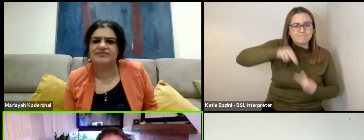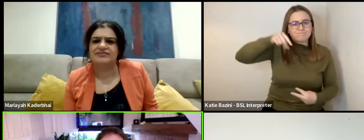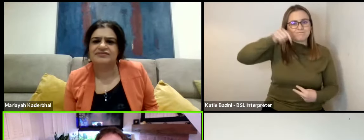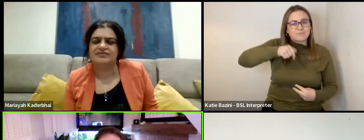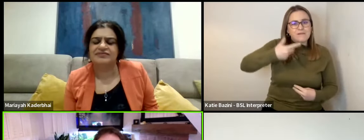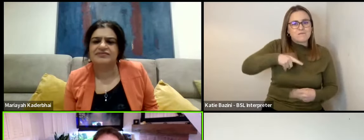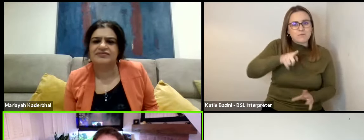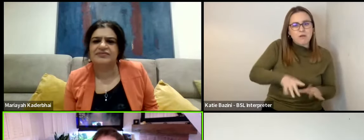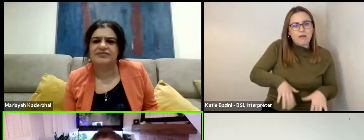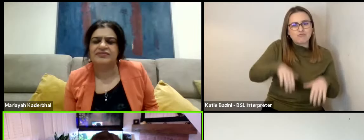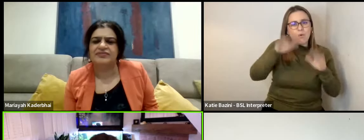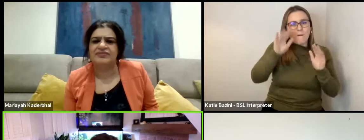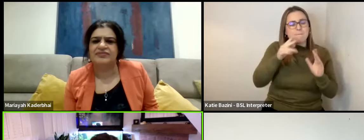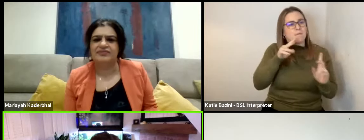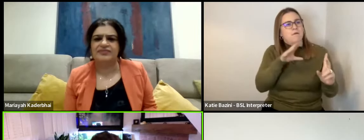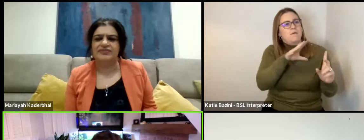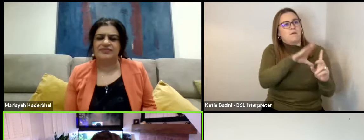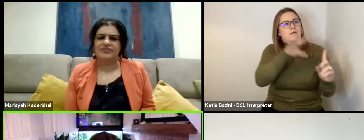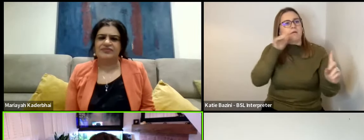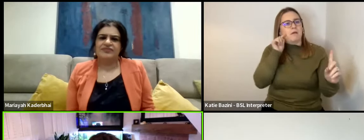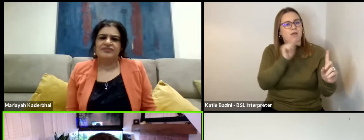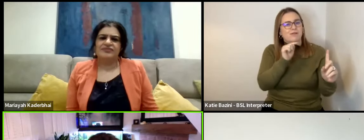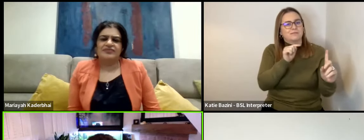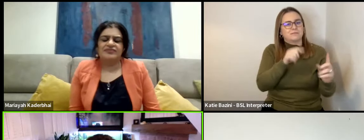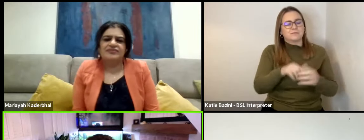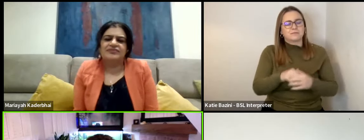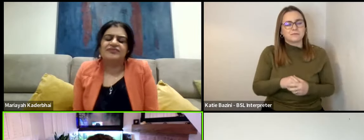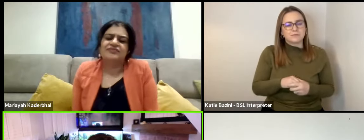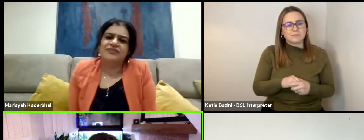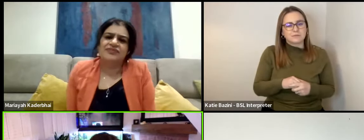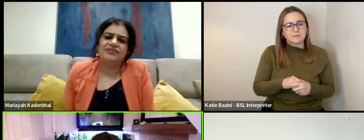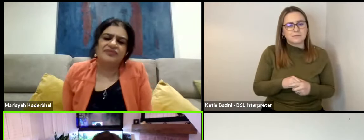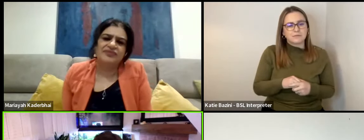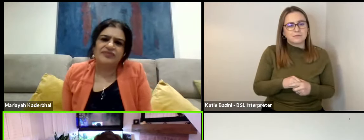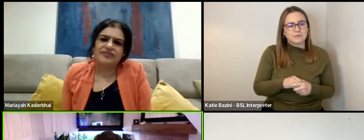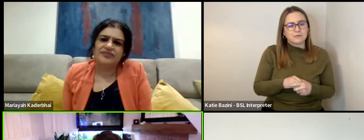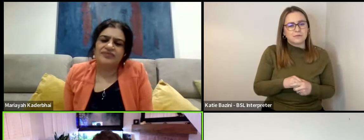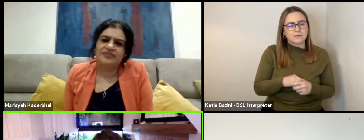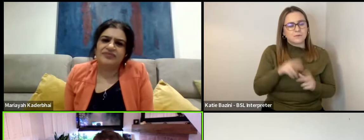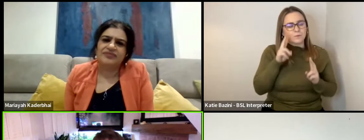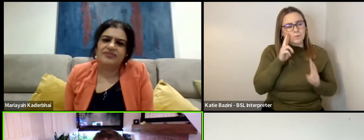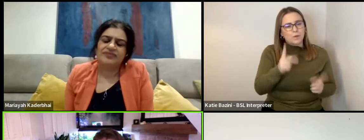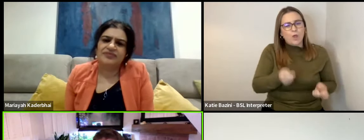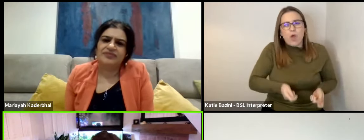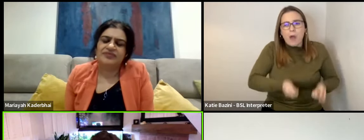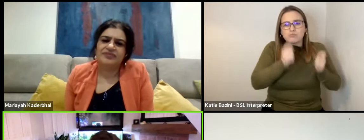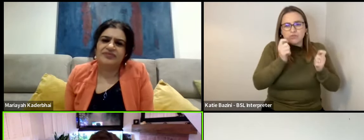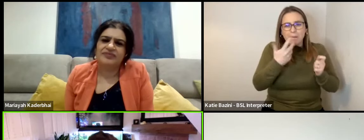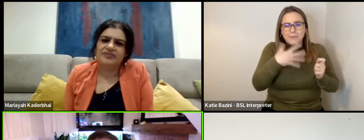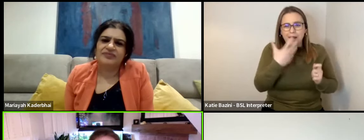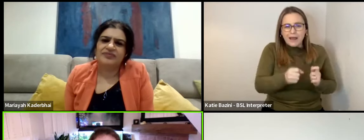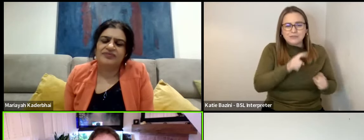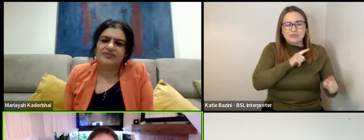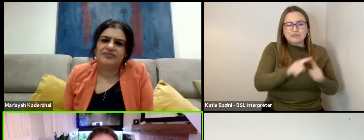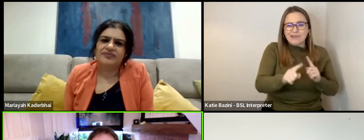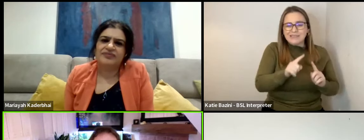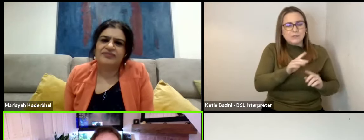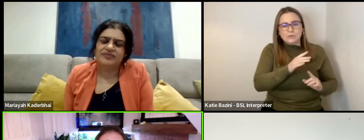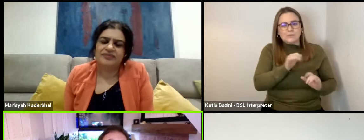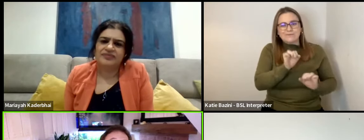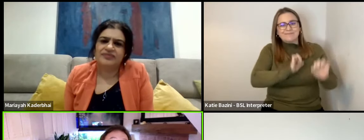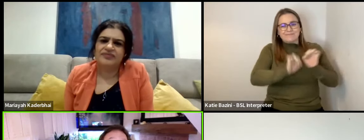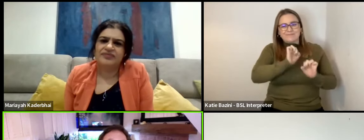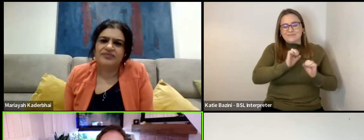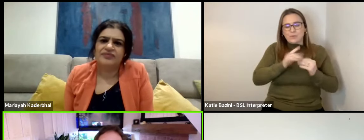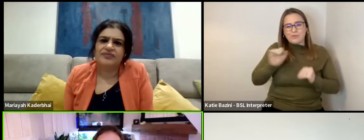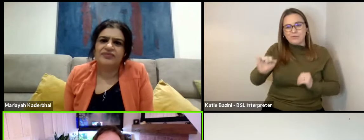boy. And to watch that kind of, the upbringing that he must have had and he's trying his hardest not to be like that with his son.